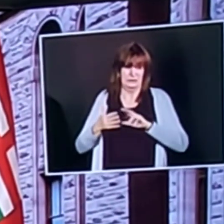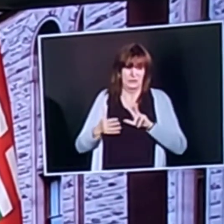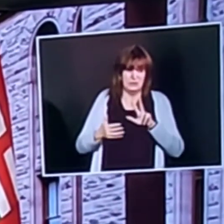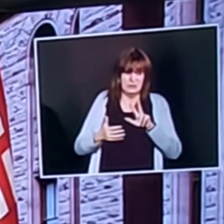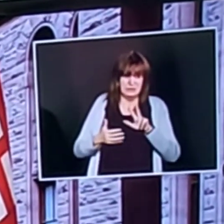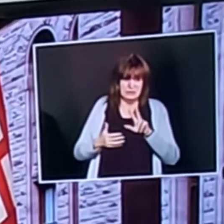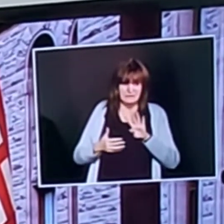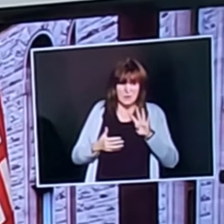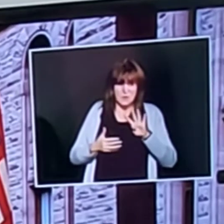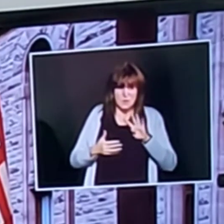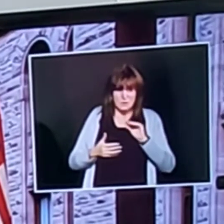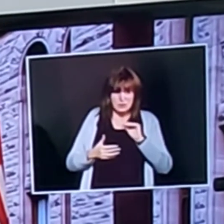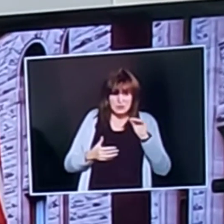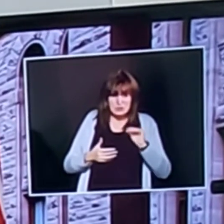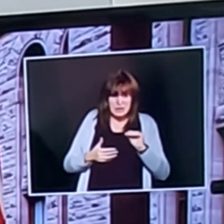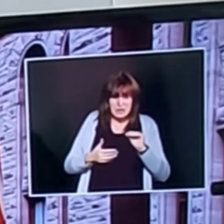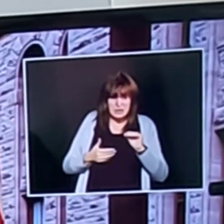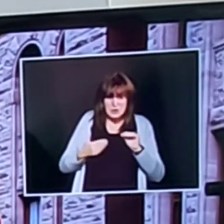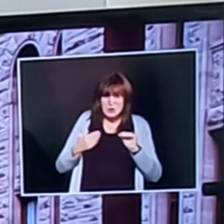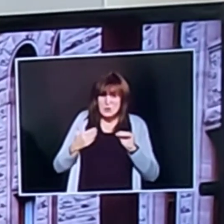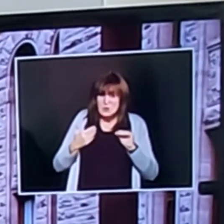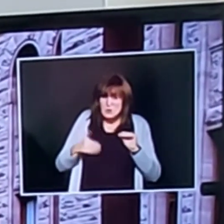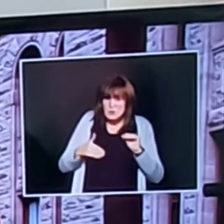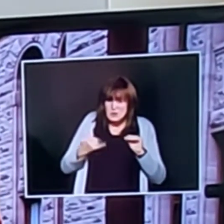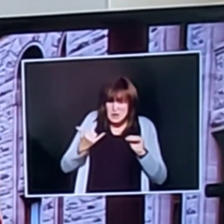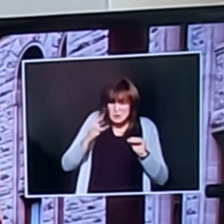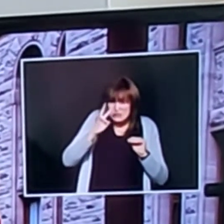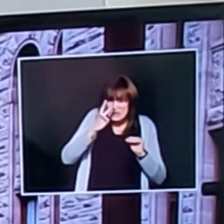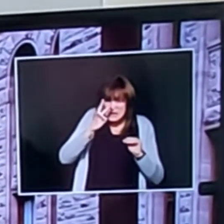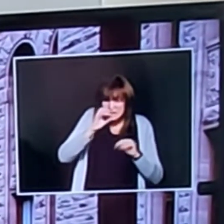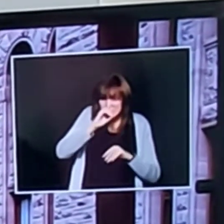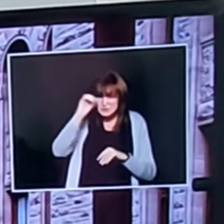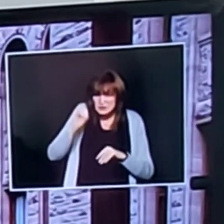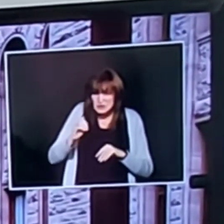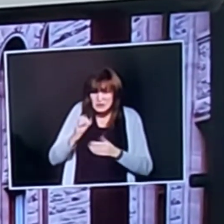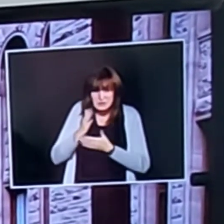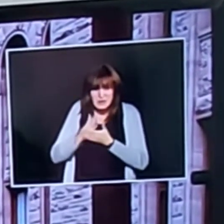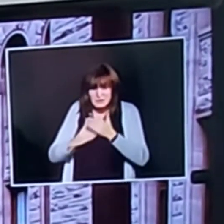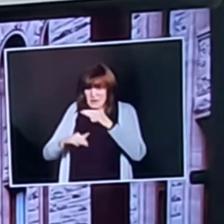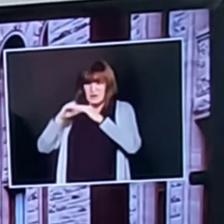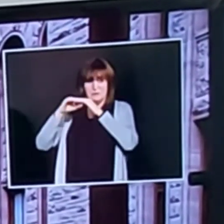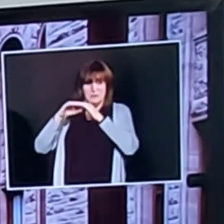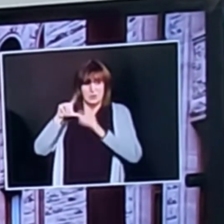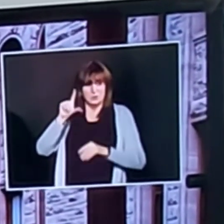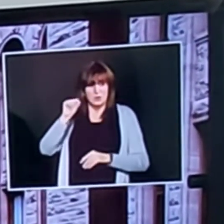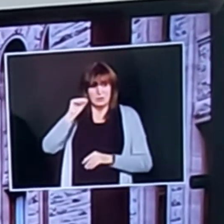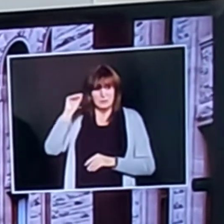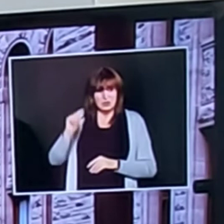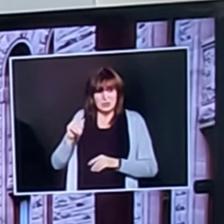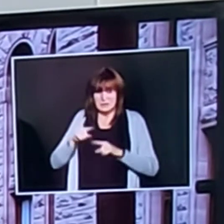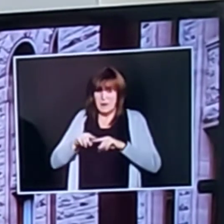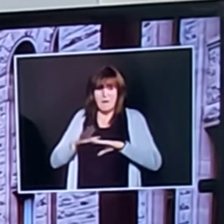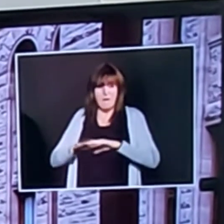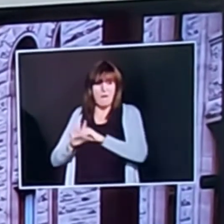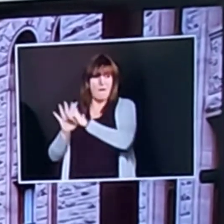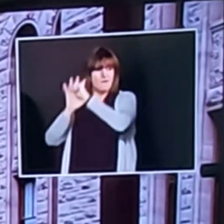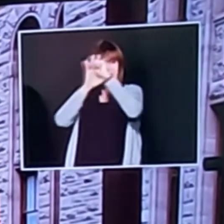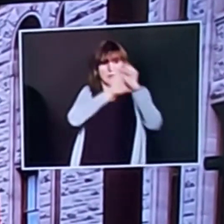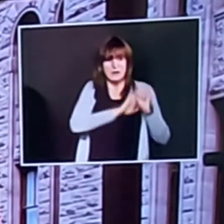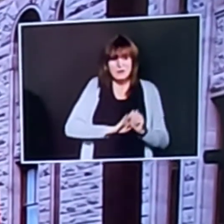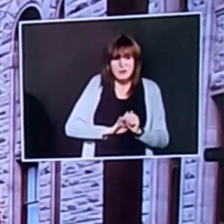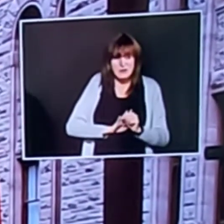going up to twenty to thirty percent in some areas that means there's people coming to the school either students or some staff